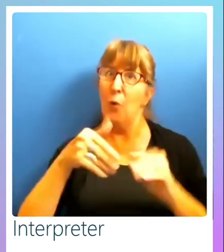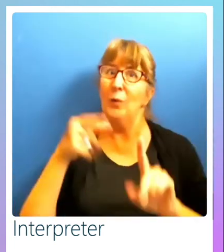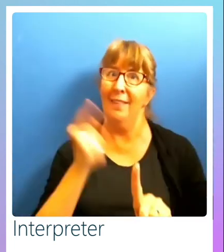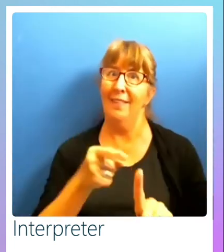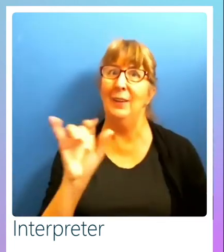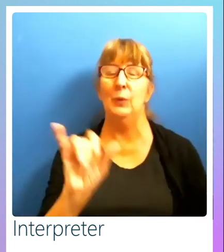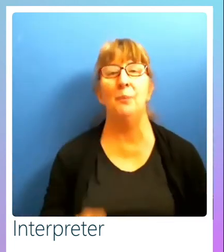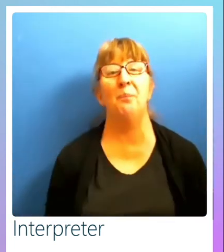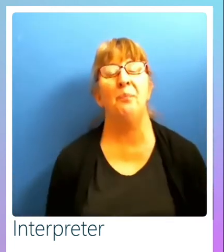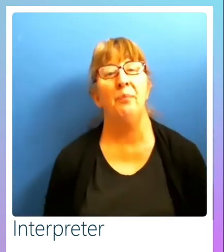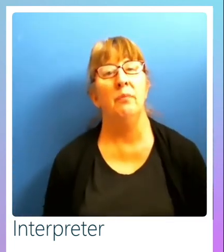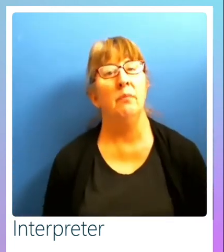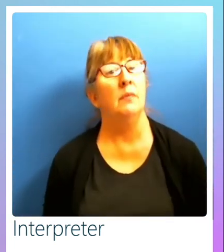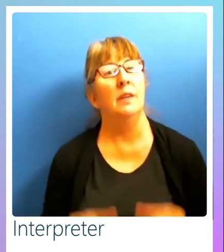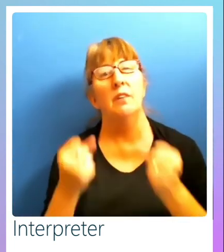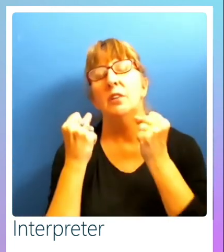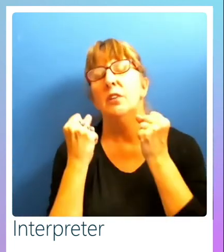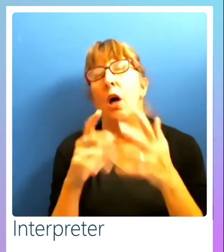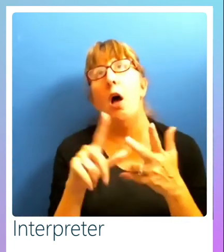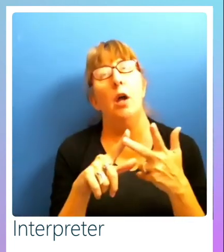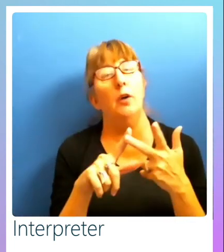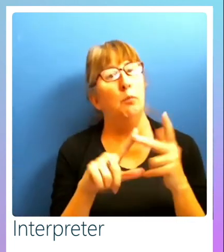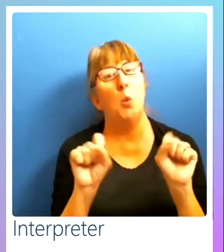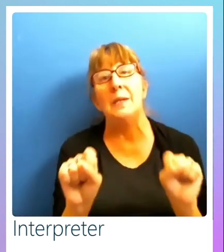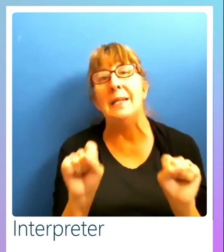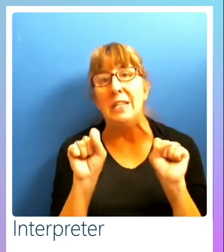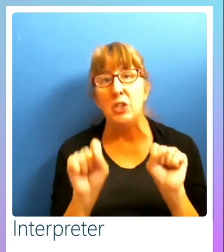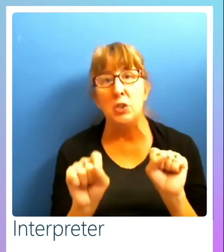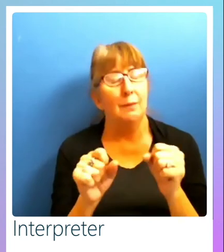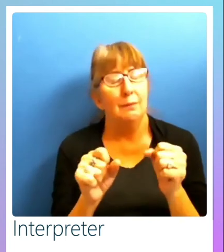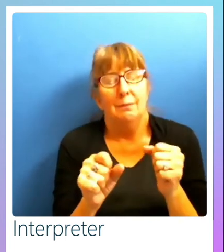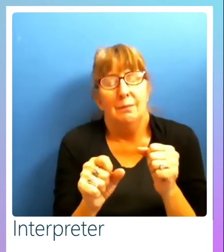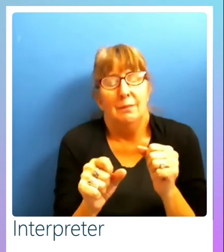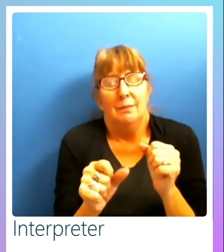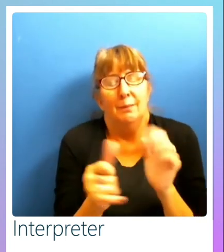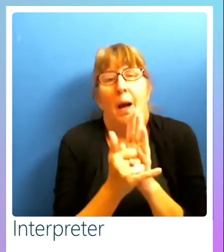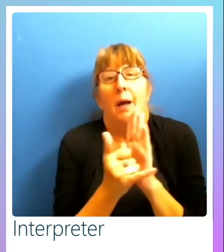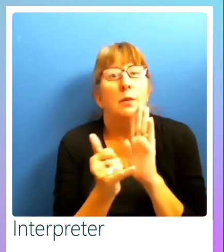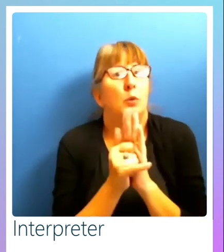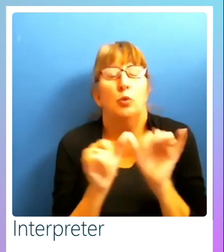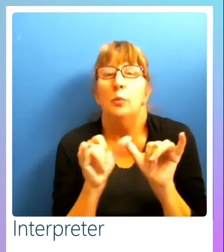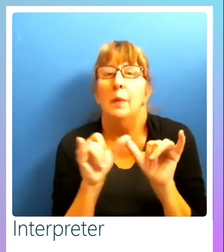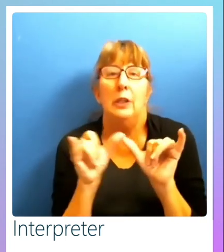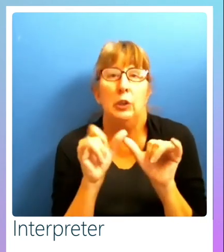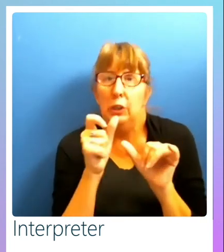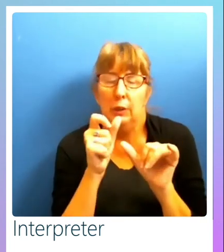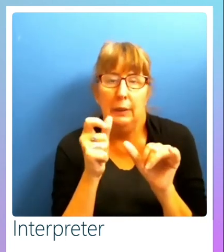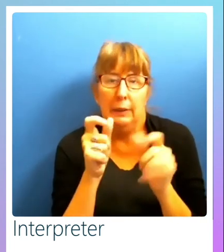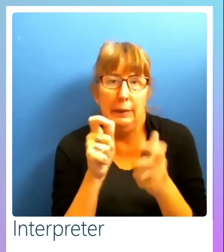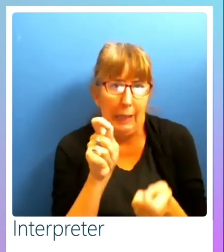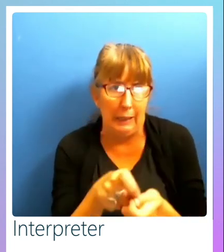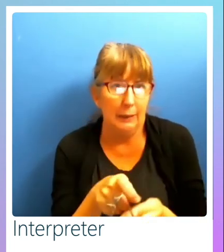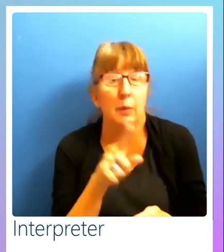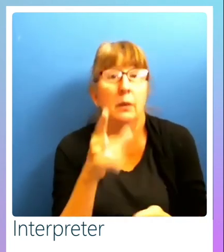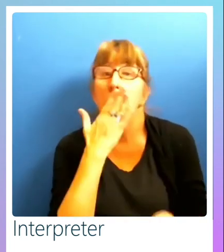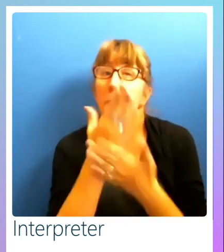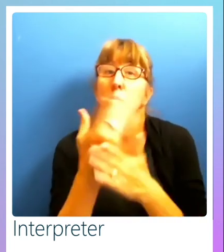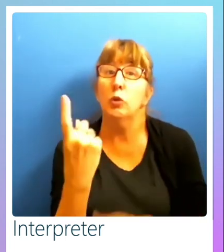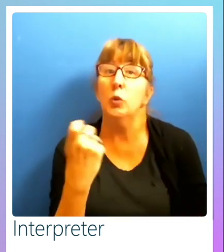unmeasurable potential there that I think people are starting to understand. So also a good question.